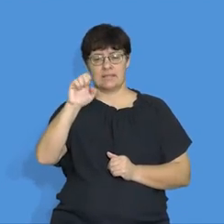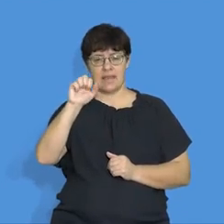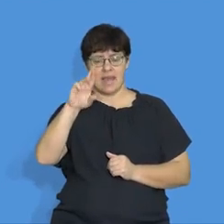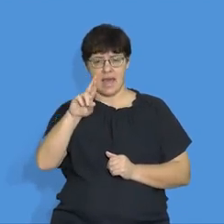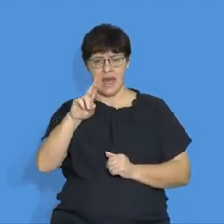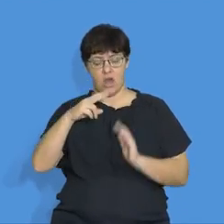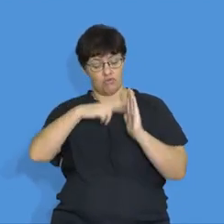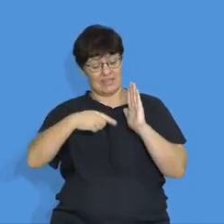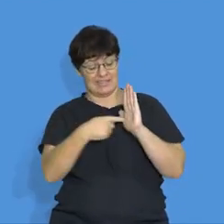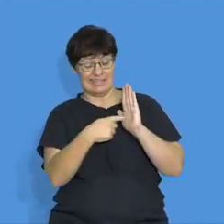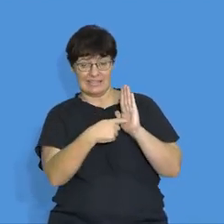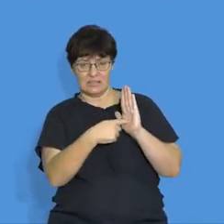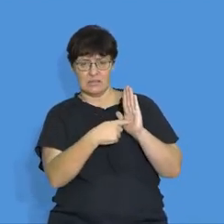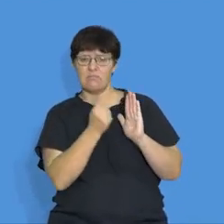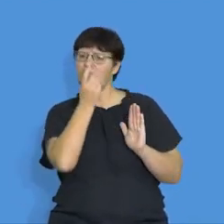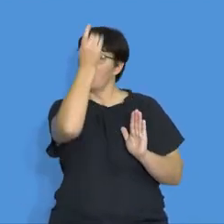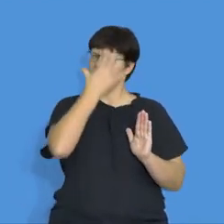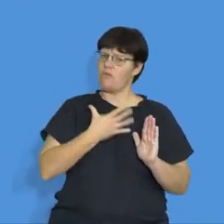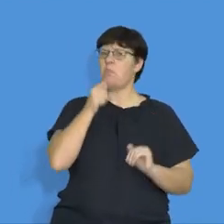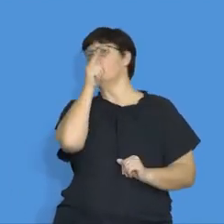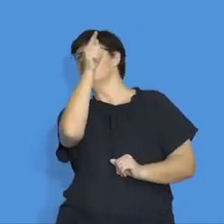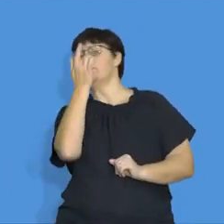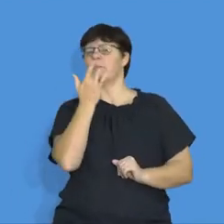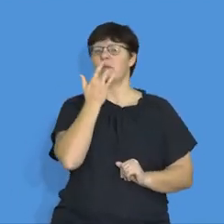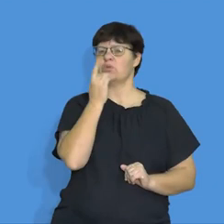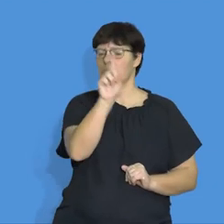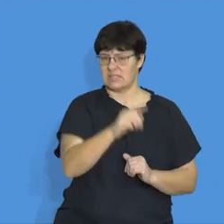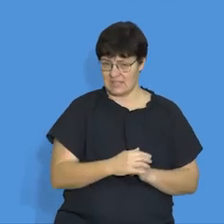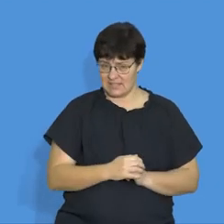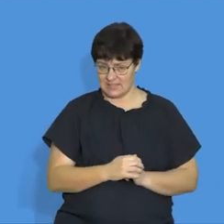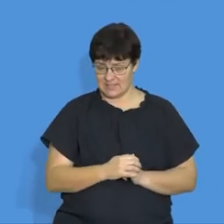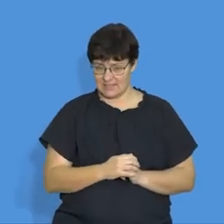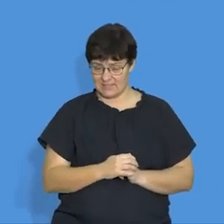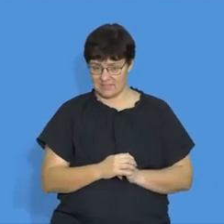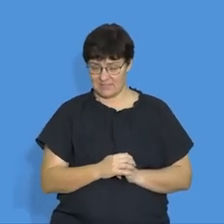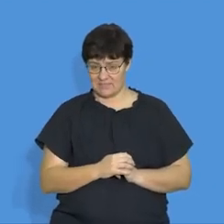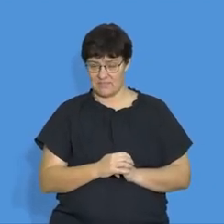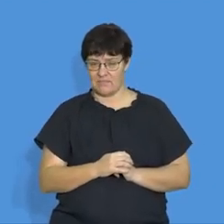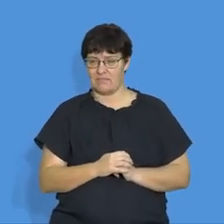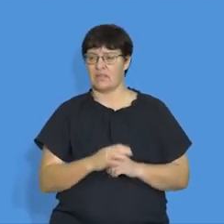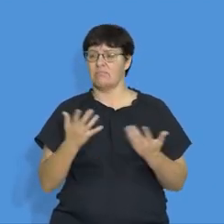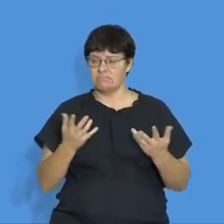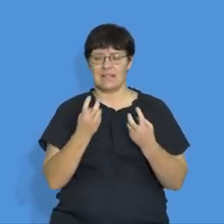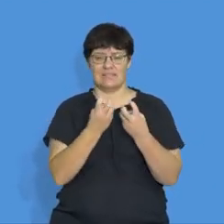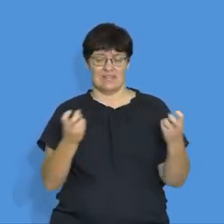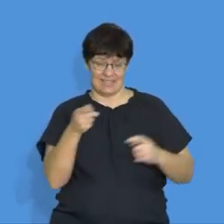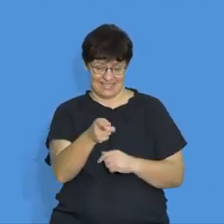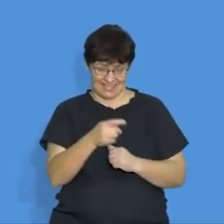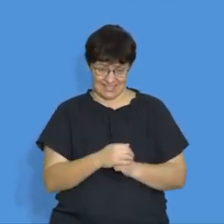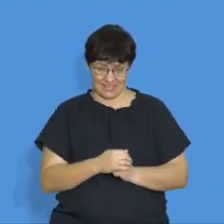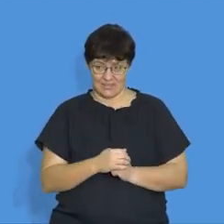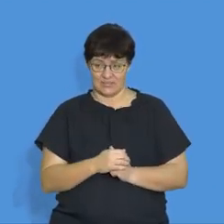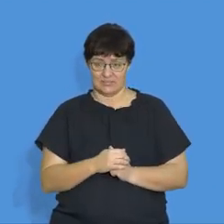battery or a source? You know, voltmeter is an instrument, okay, a device. So this is a